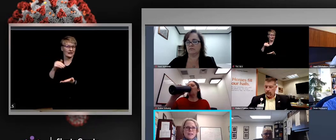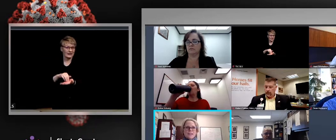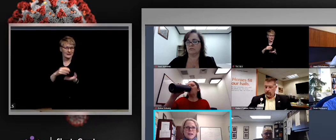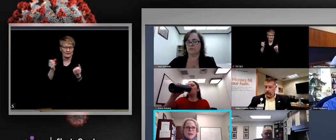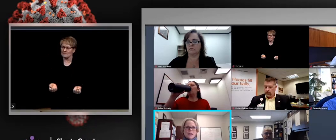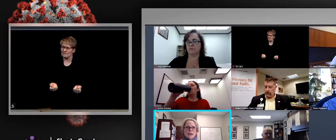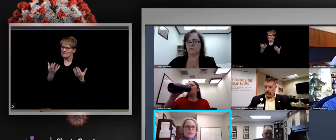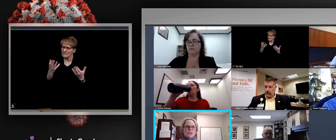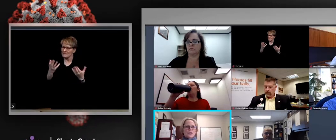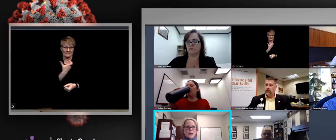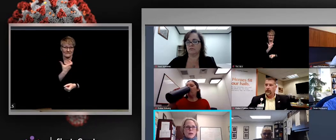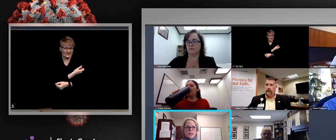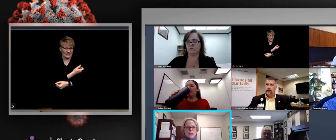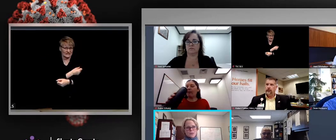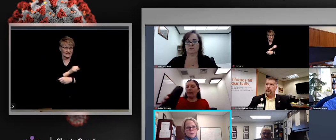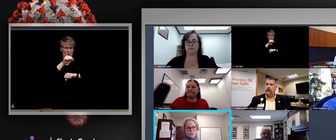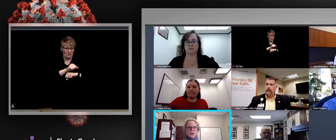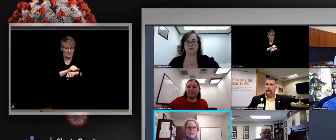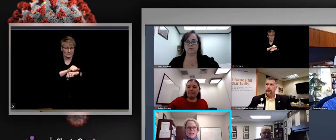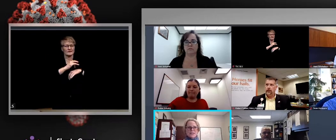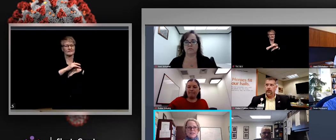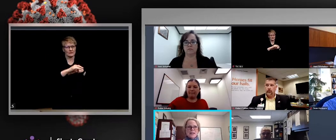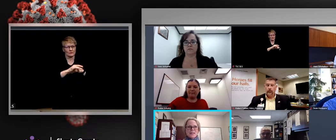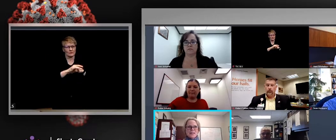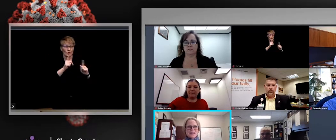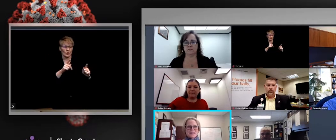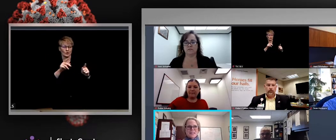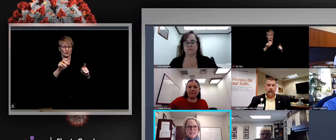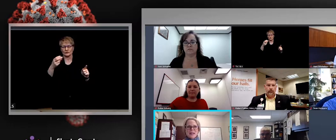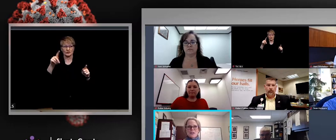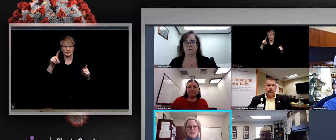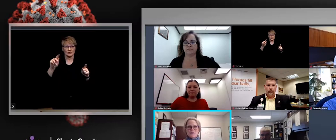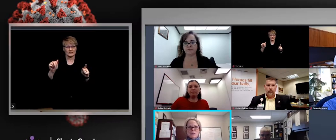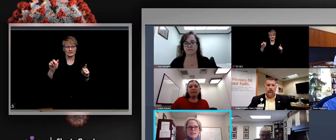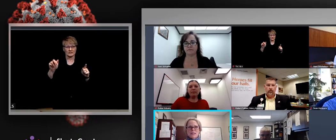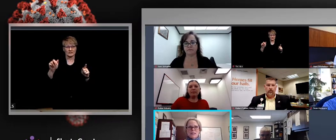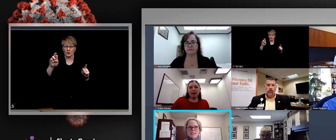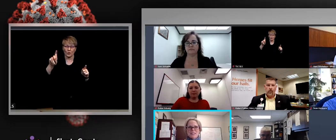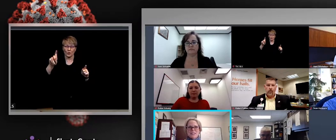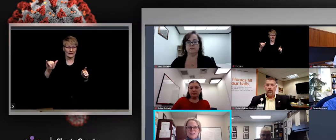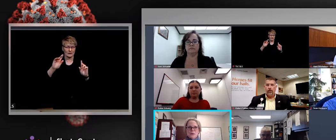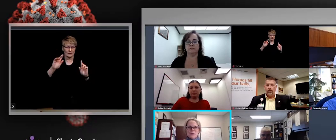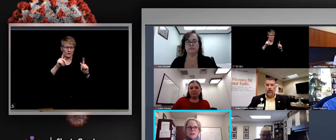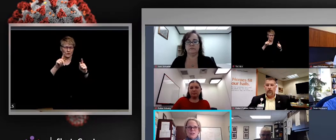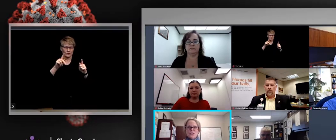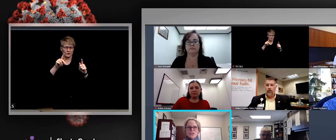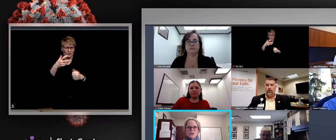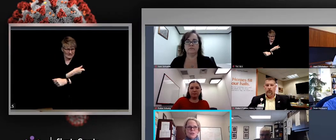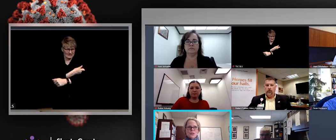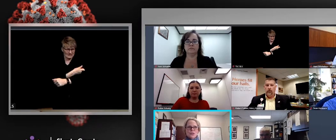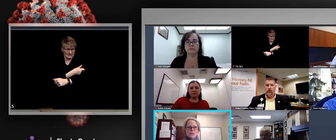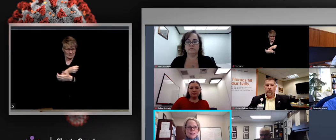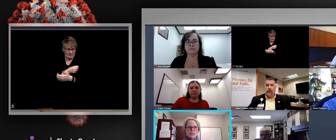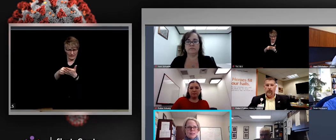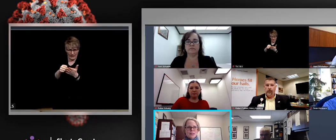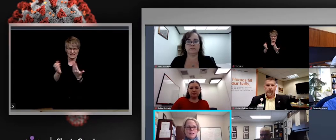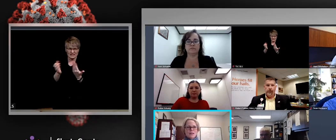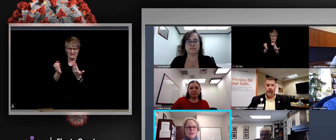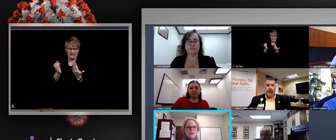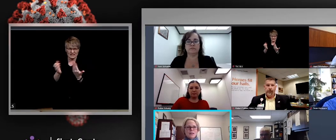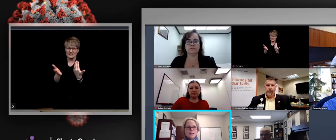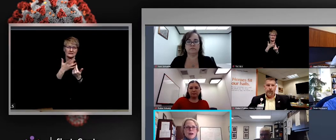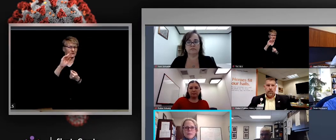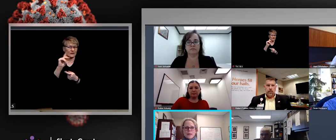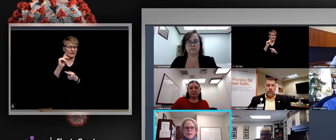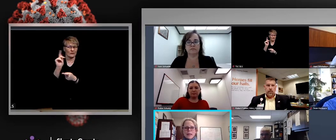now, and Shasta Ready has been reorganized a bit on the vaccine page to make it really easy to find locations you can go to to get vaccinated.